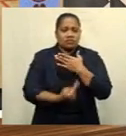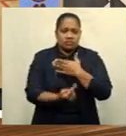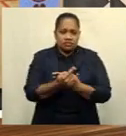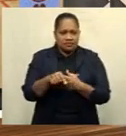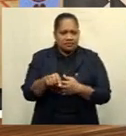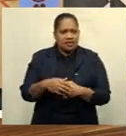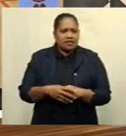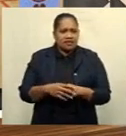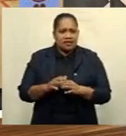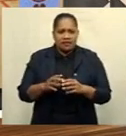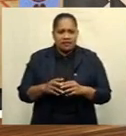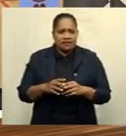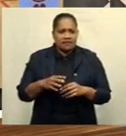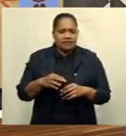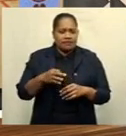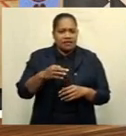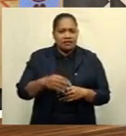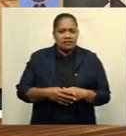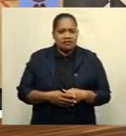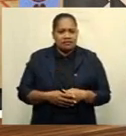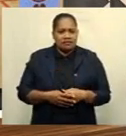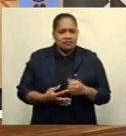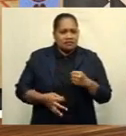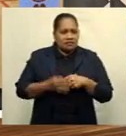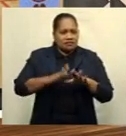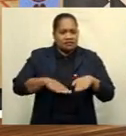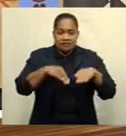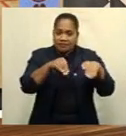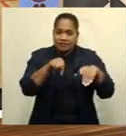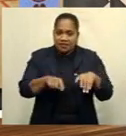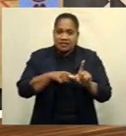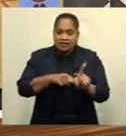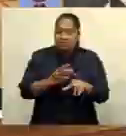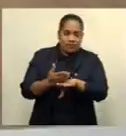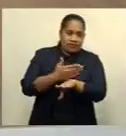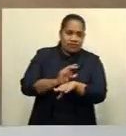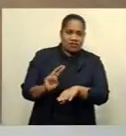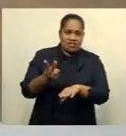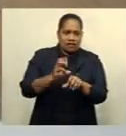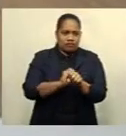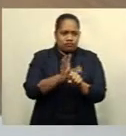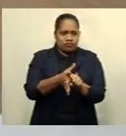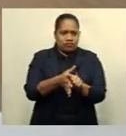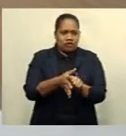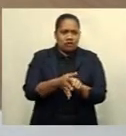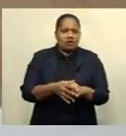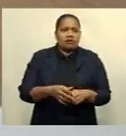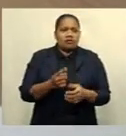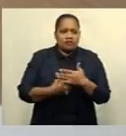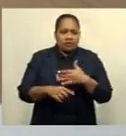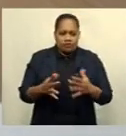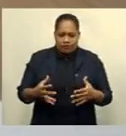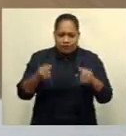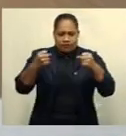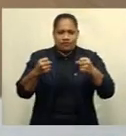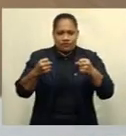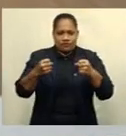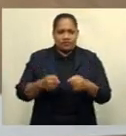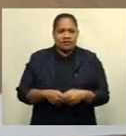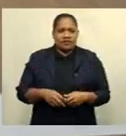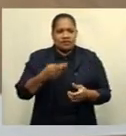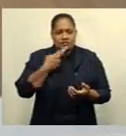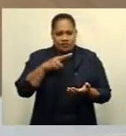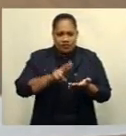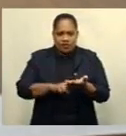participation in the sport this year before the second wave of COVID-19 brought competitions to an abrupt end. It recorded double the